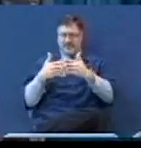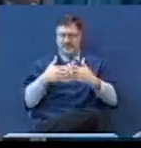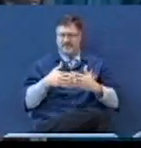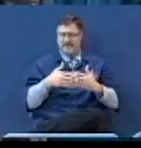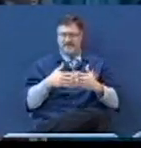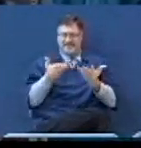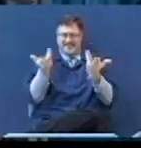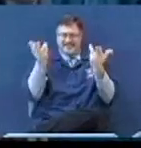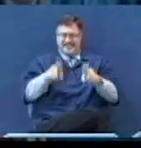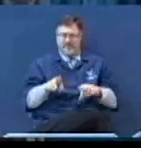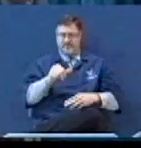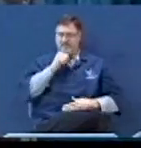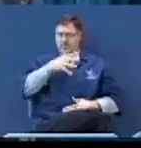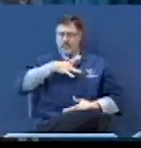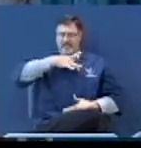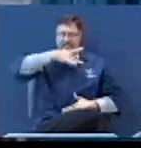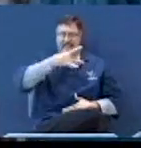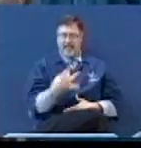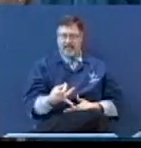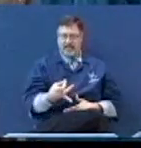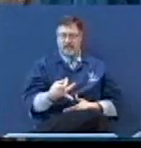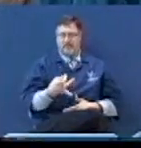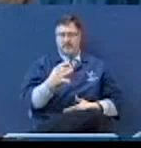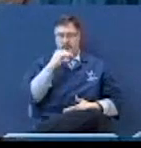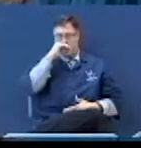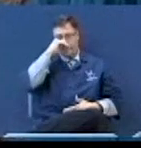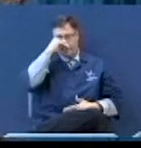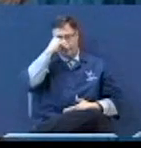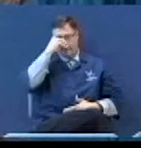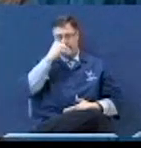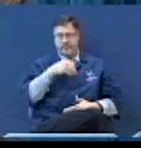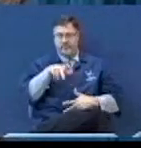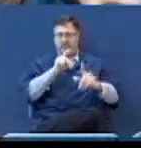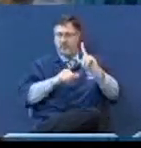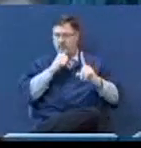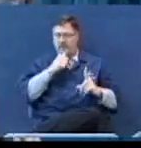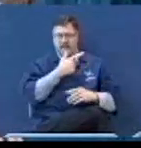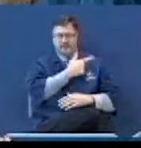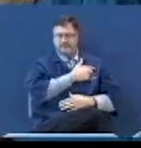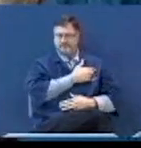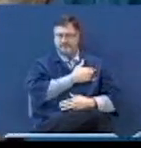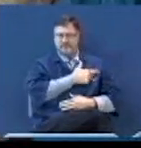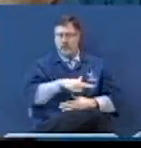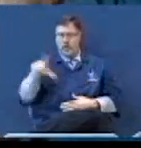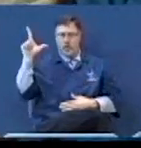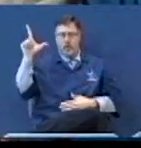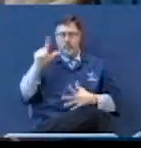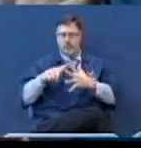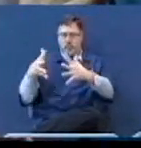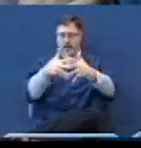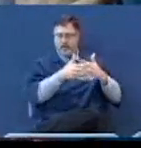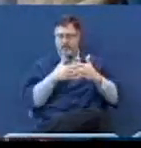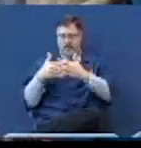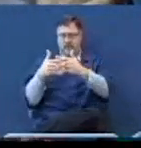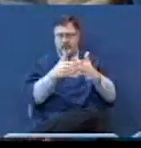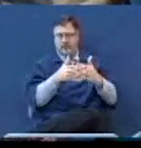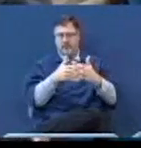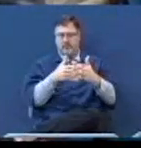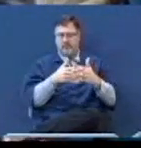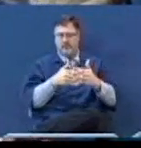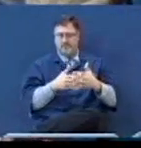like. This getting rid of patriotism, I do not like. I was